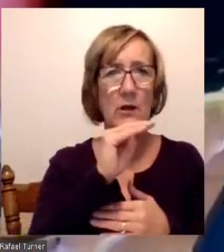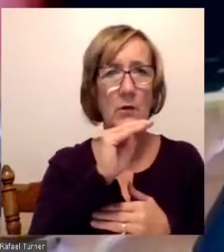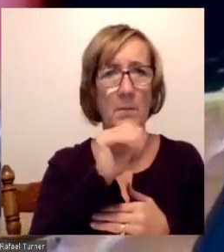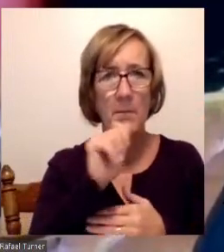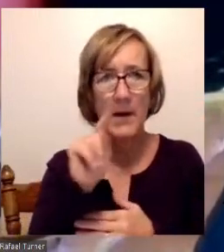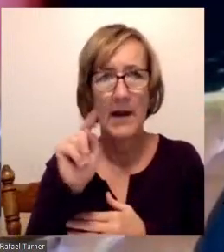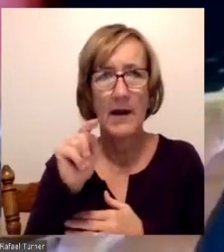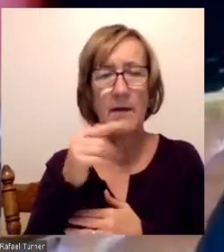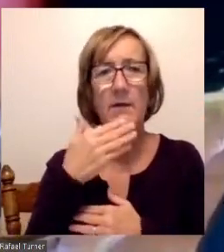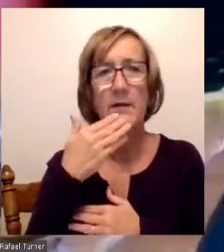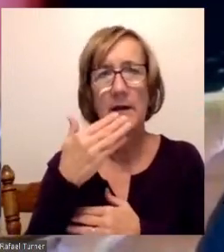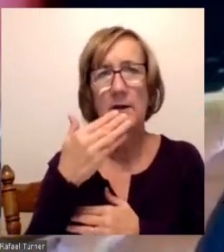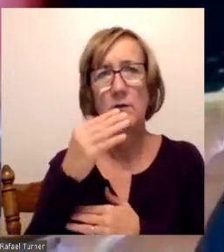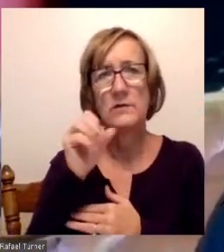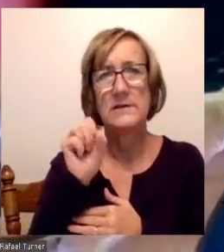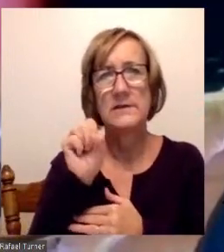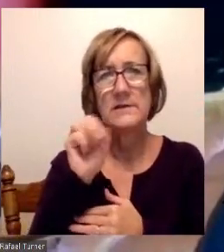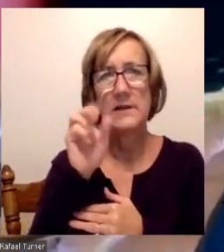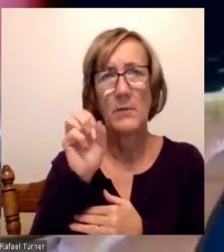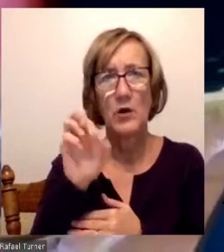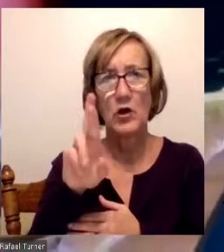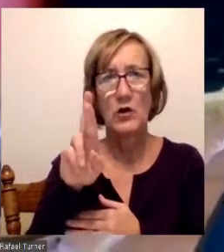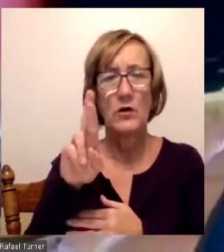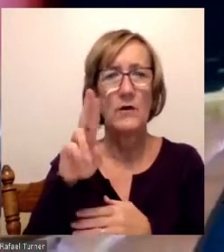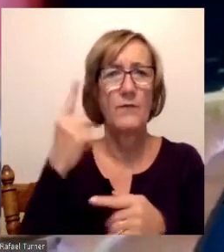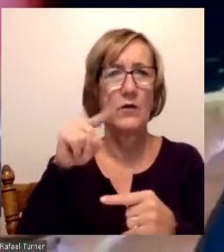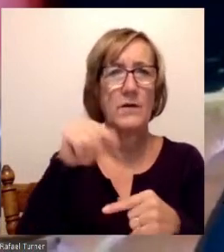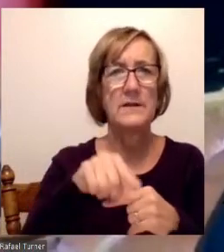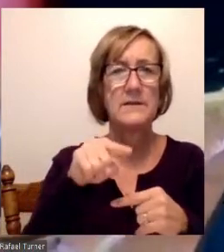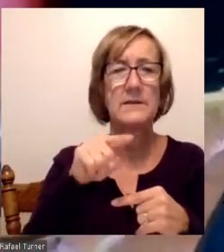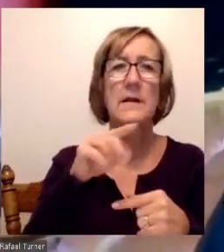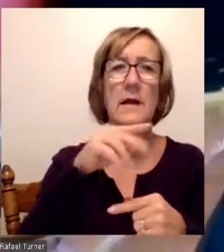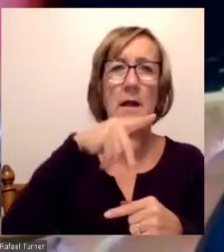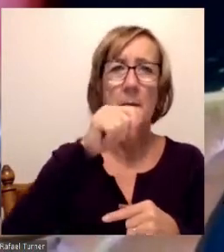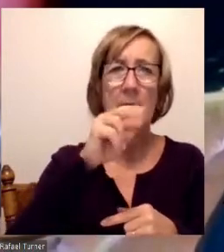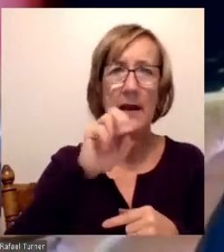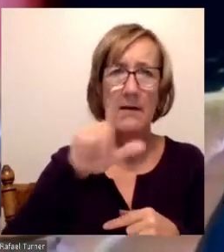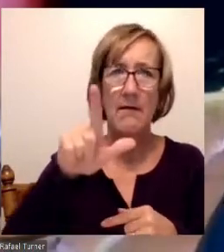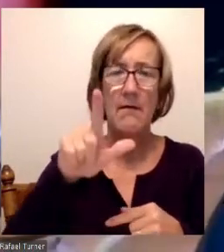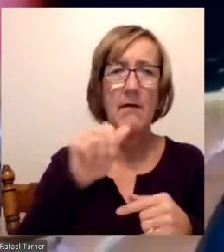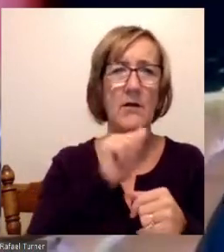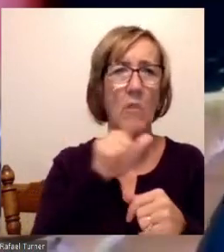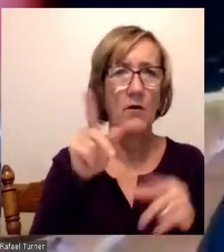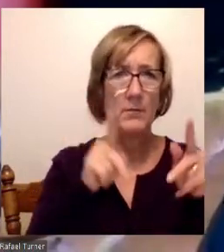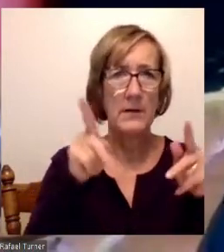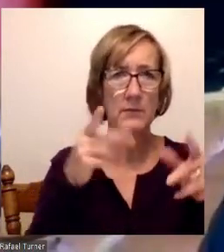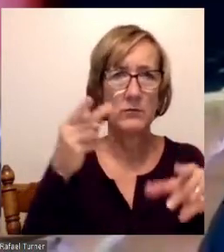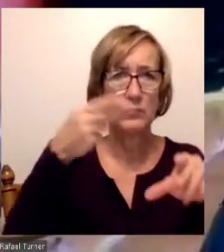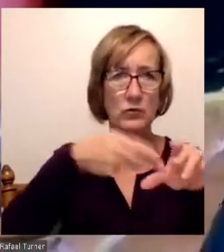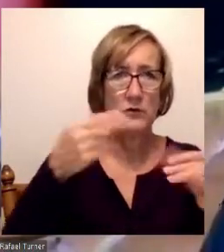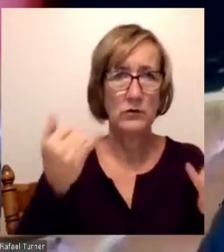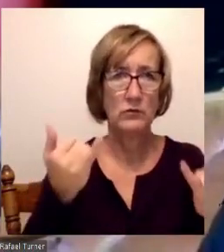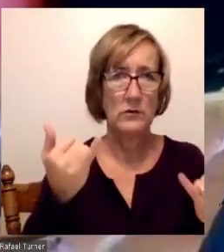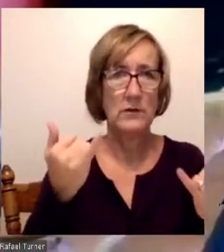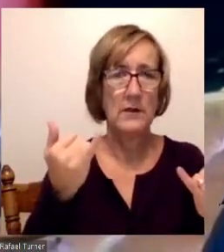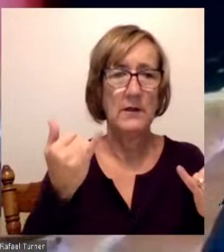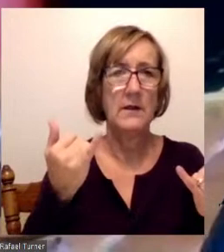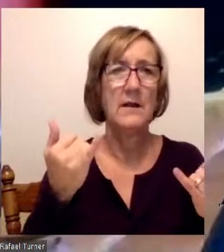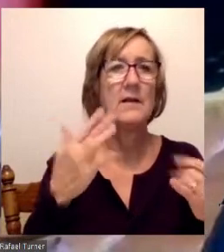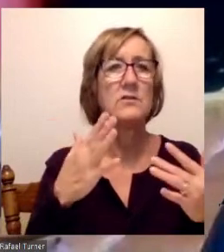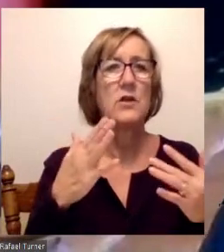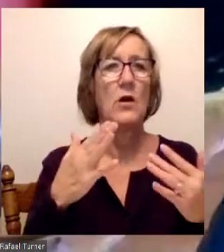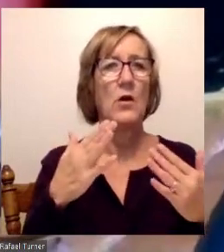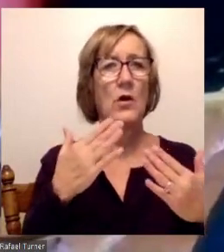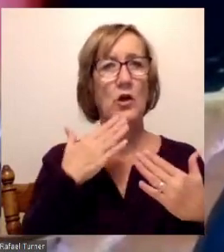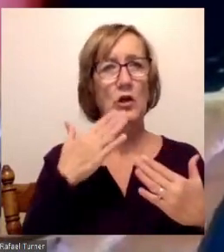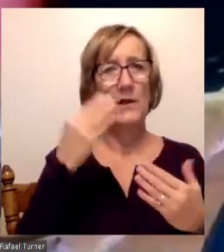for moderating this panel. And thank you to all the panelists who are on today. I look forward to a great information